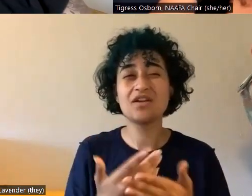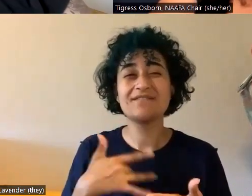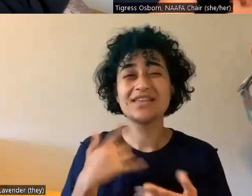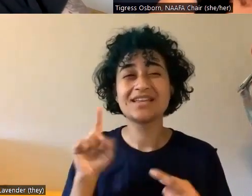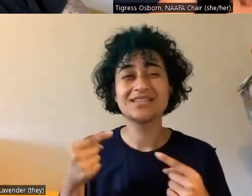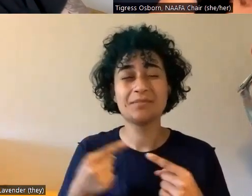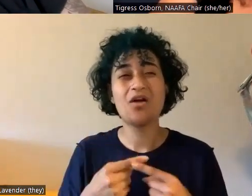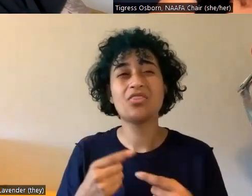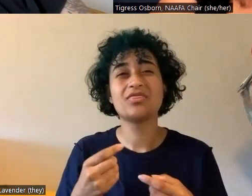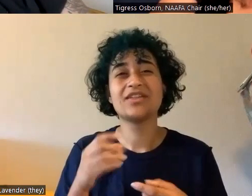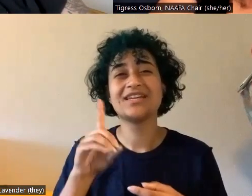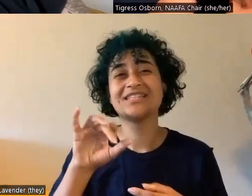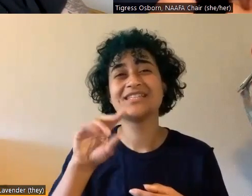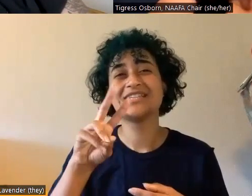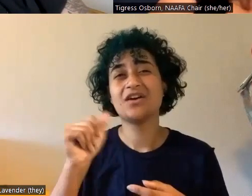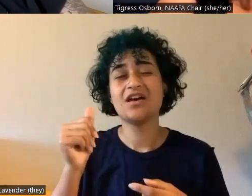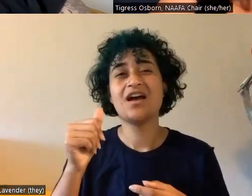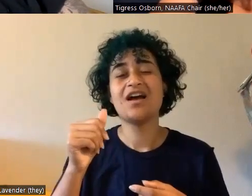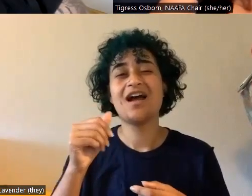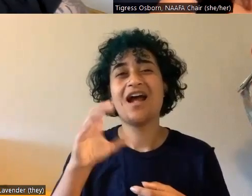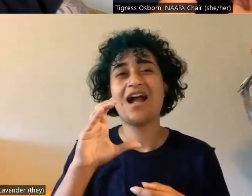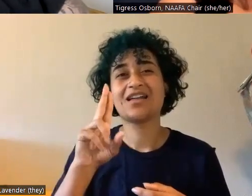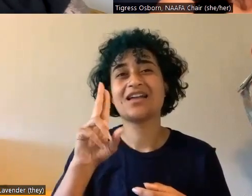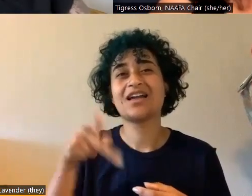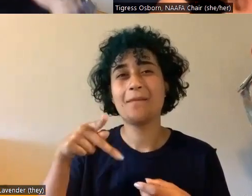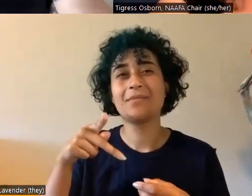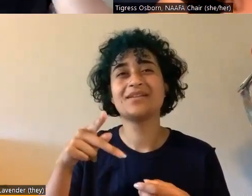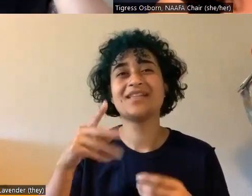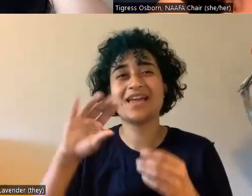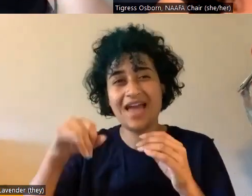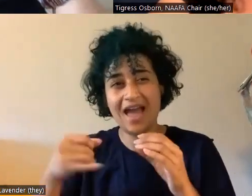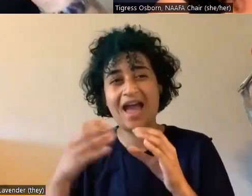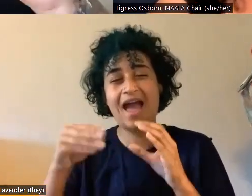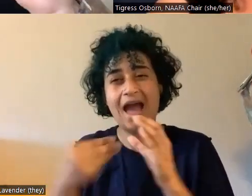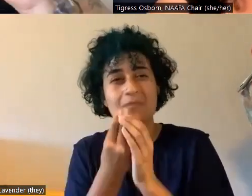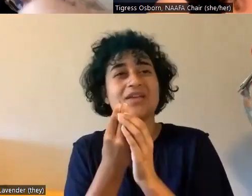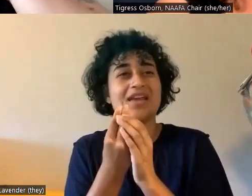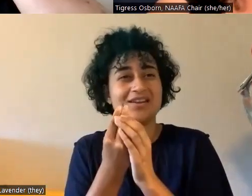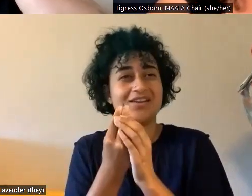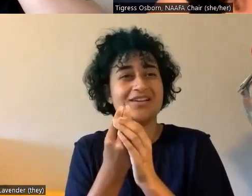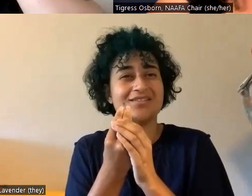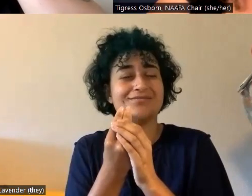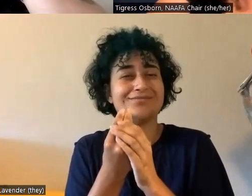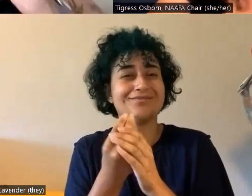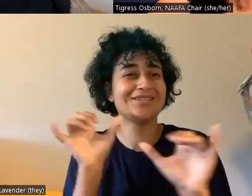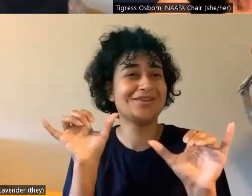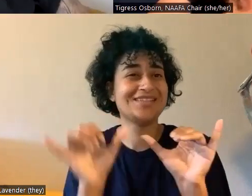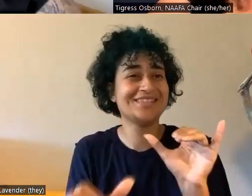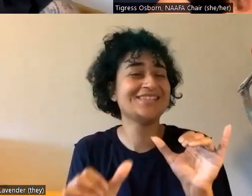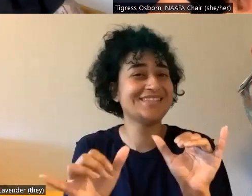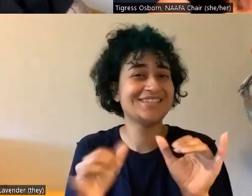applicator. So we'll stay tuned for your review of that. stay tuned for when they ship it.